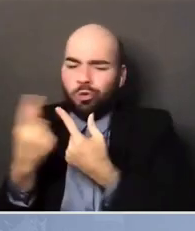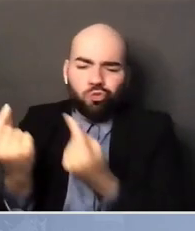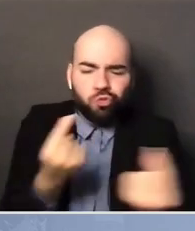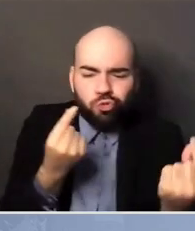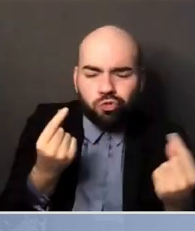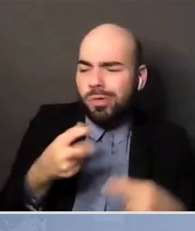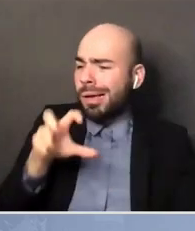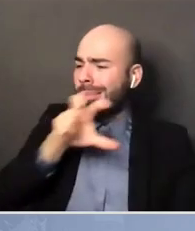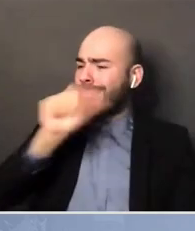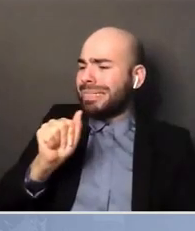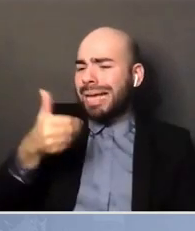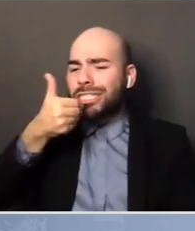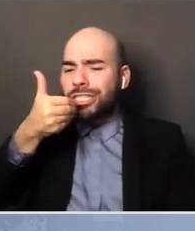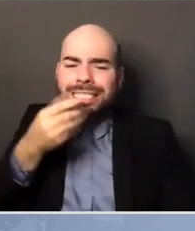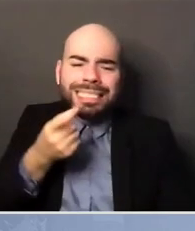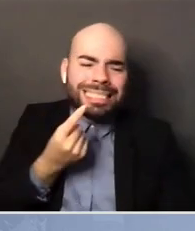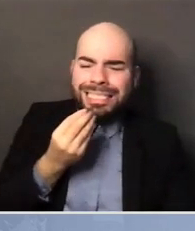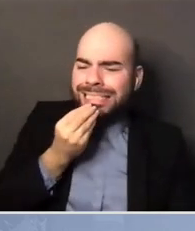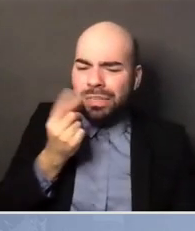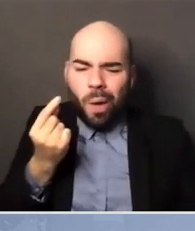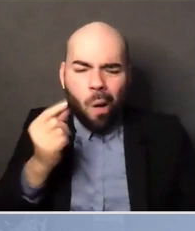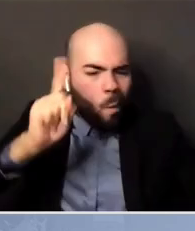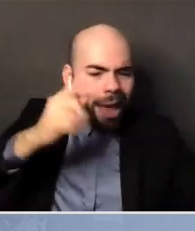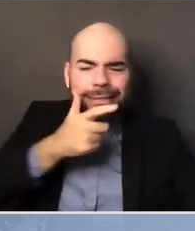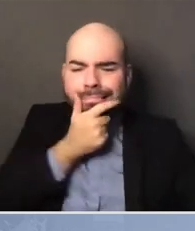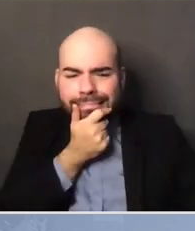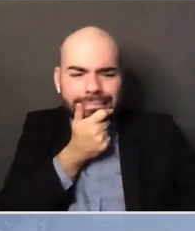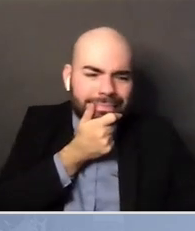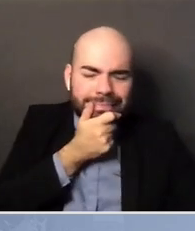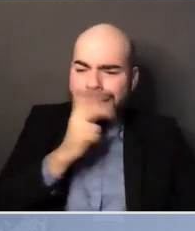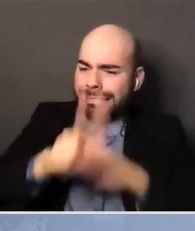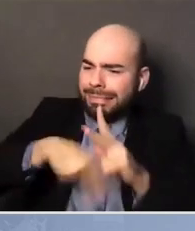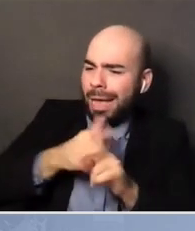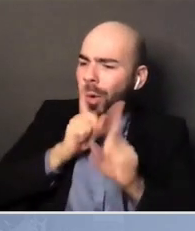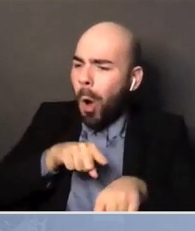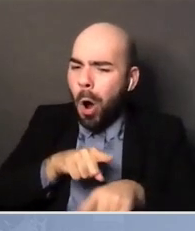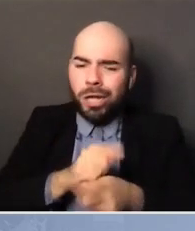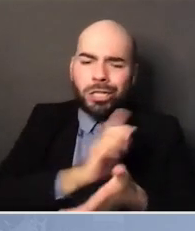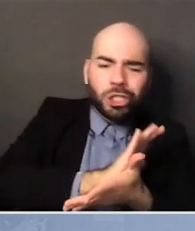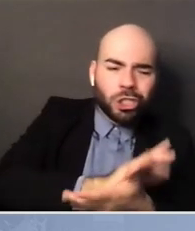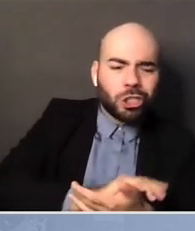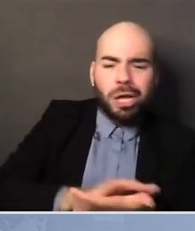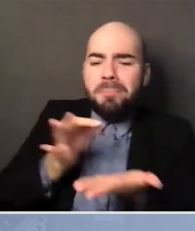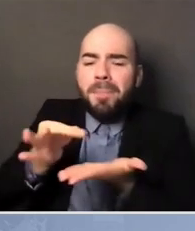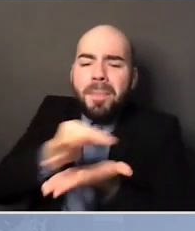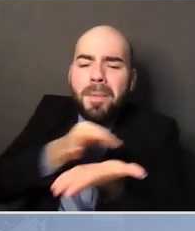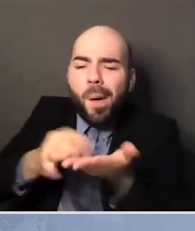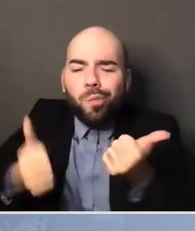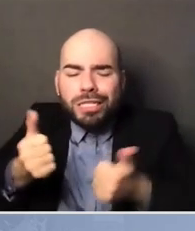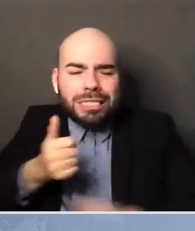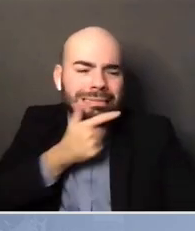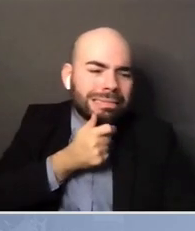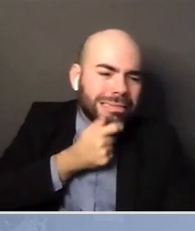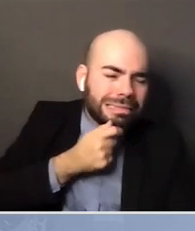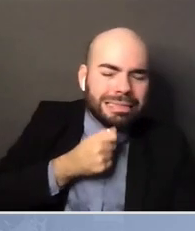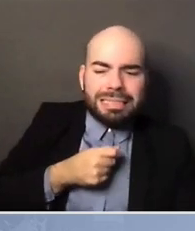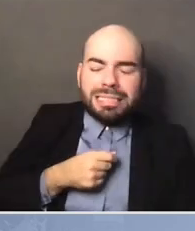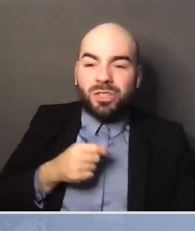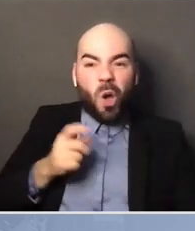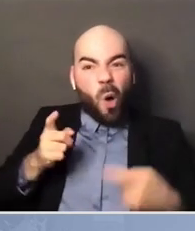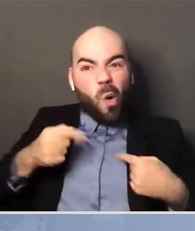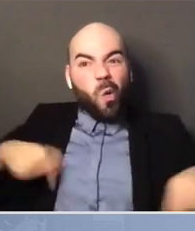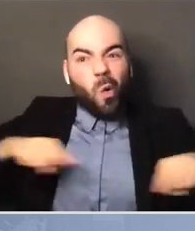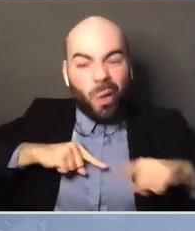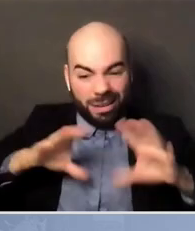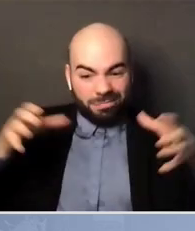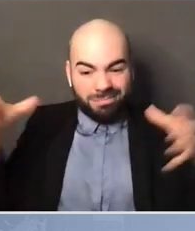get. And is it going to be cheese or pepperoni or that you all decide if there are 10 of